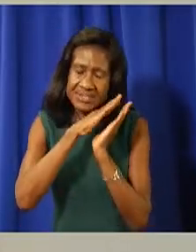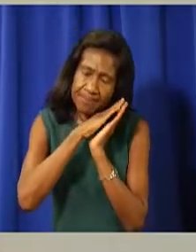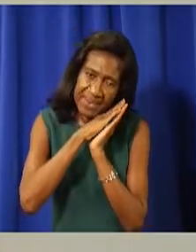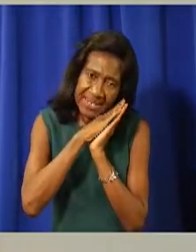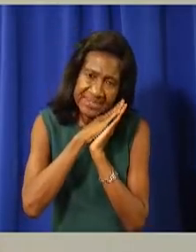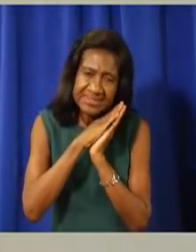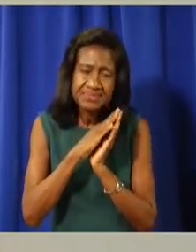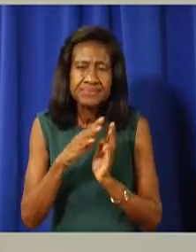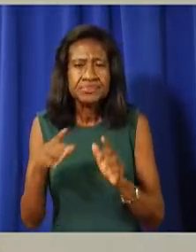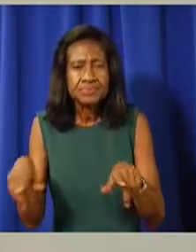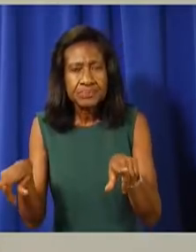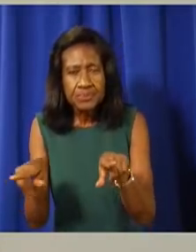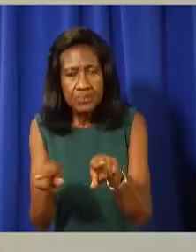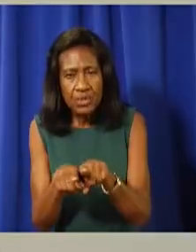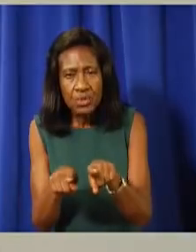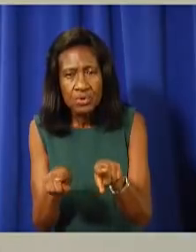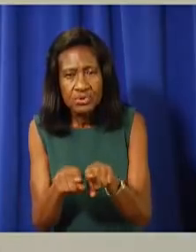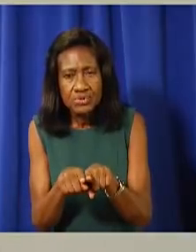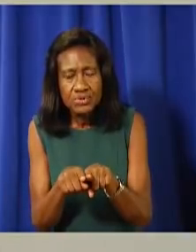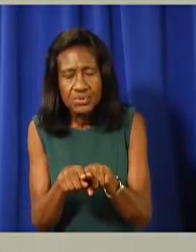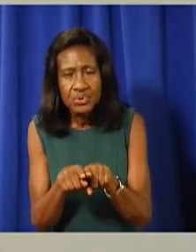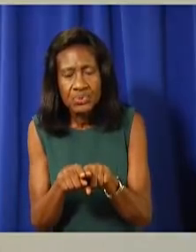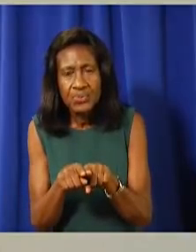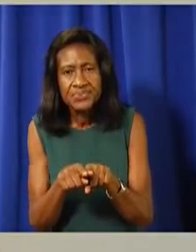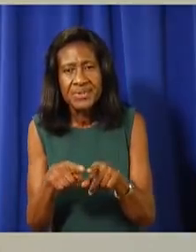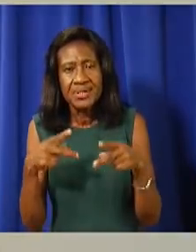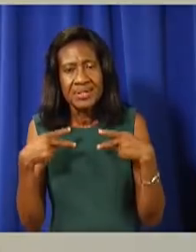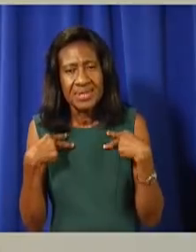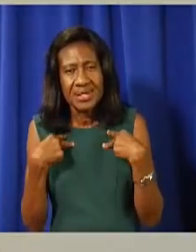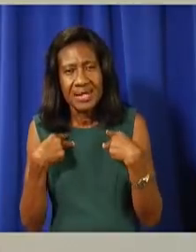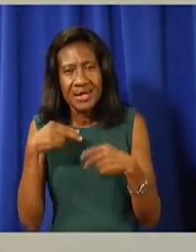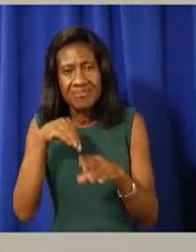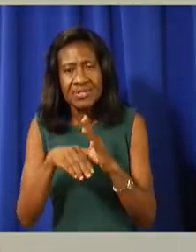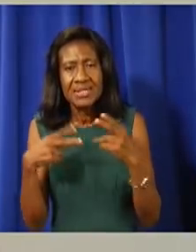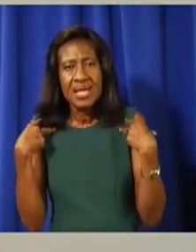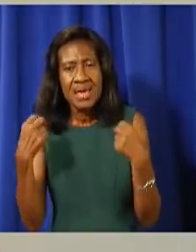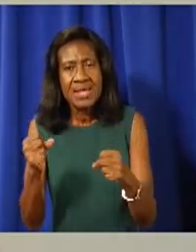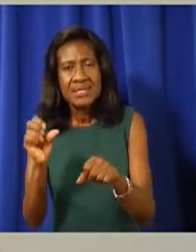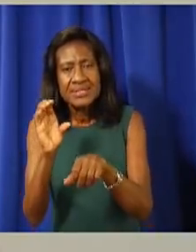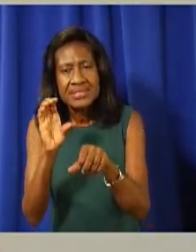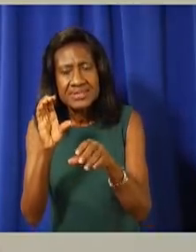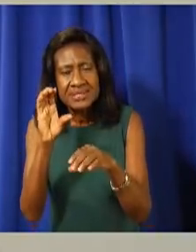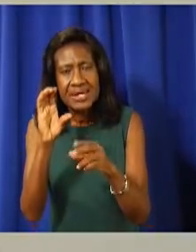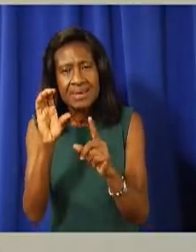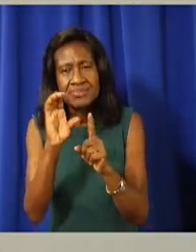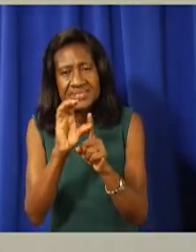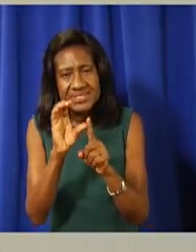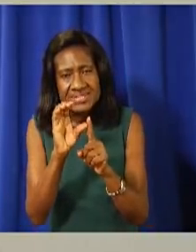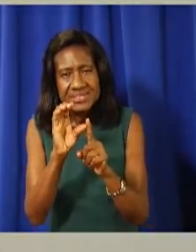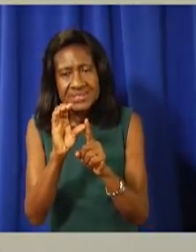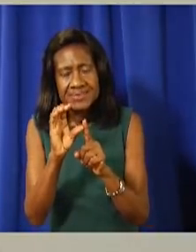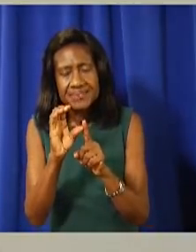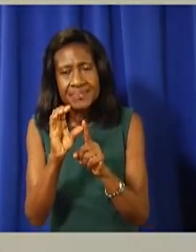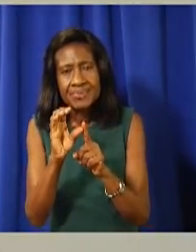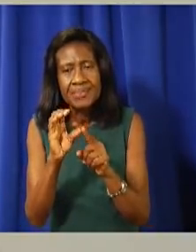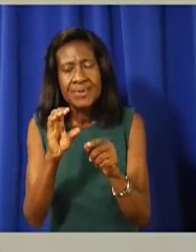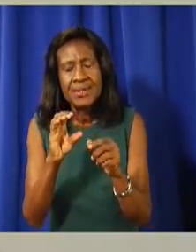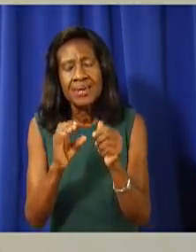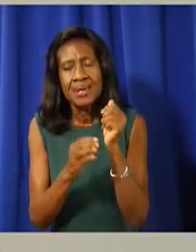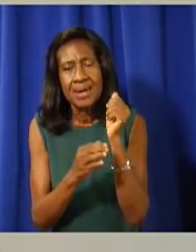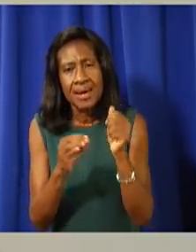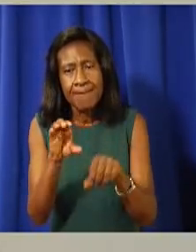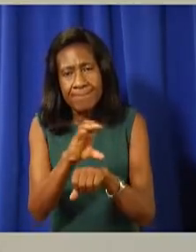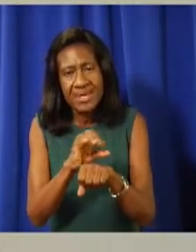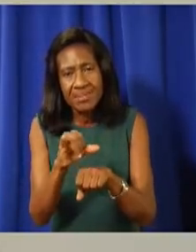is also provided by Health City Cayman Islands and Doctors Hospital in the event that this may be